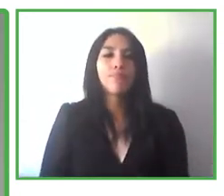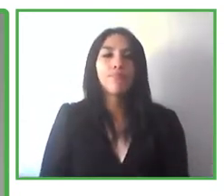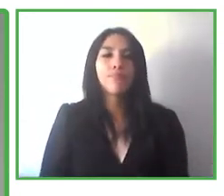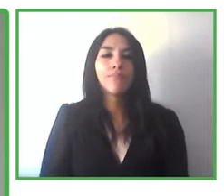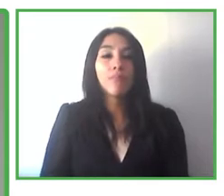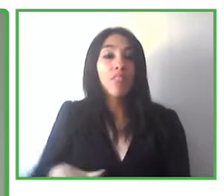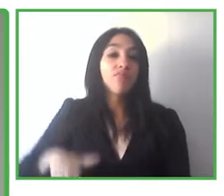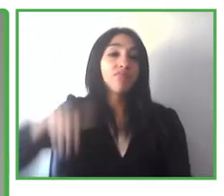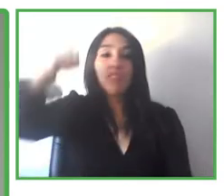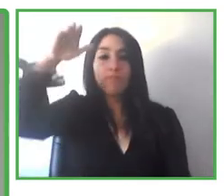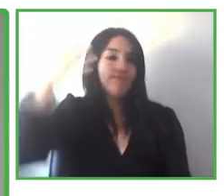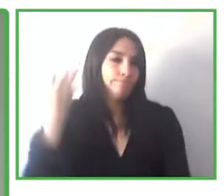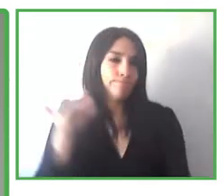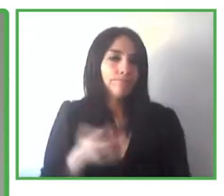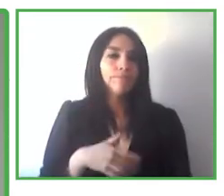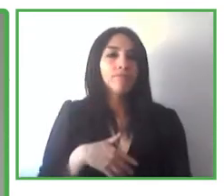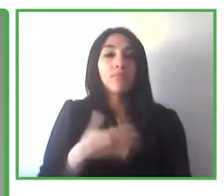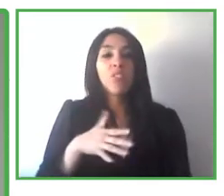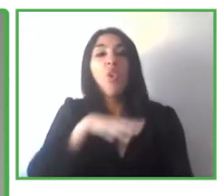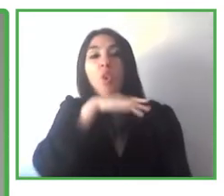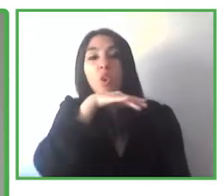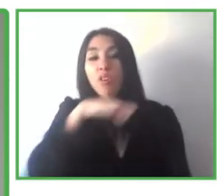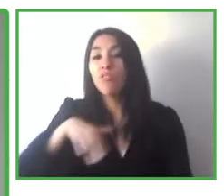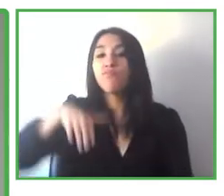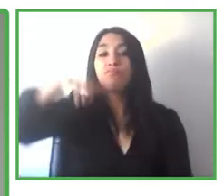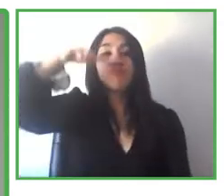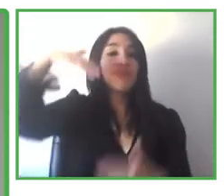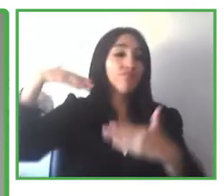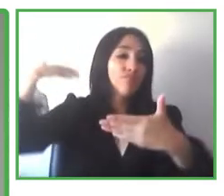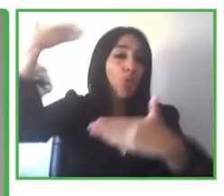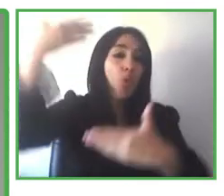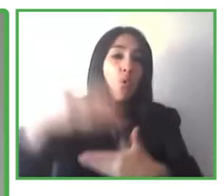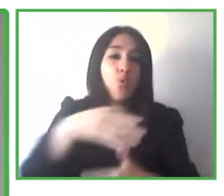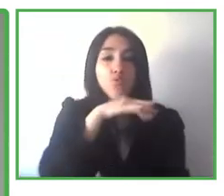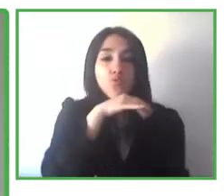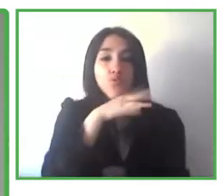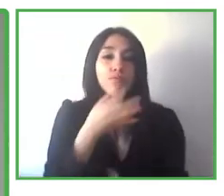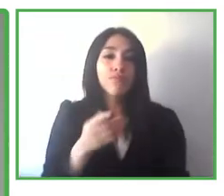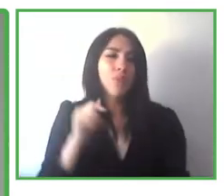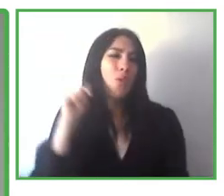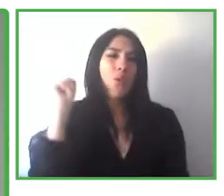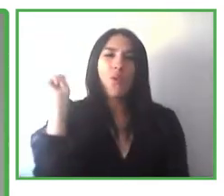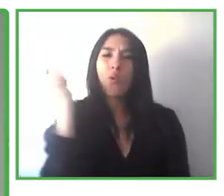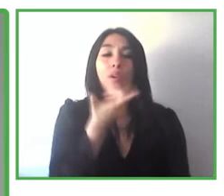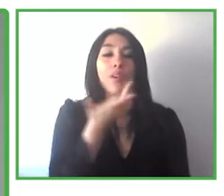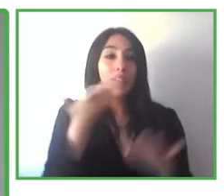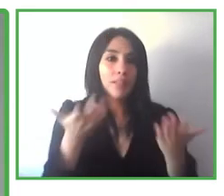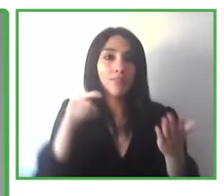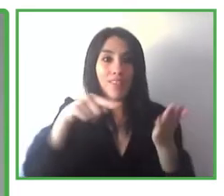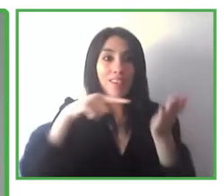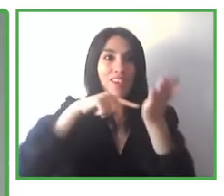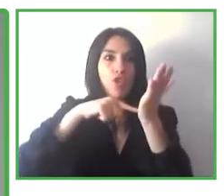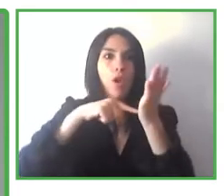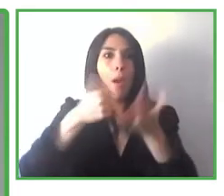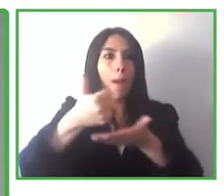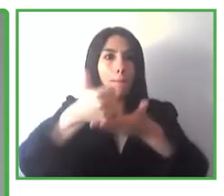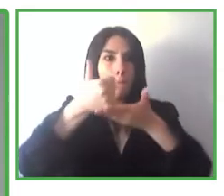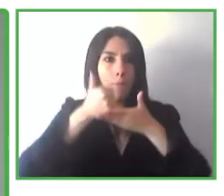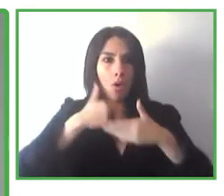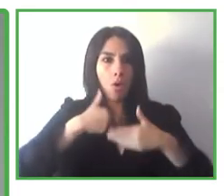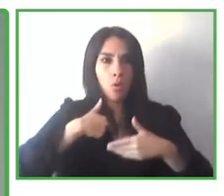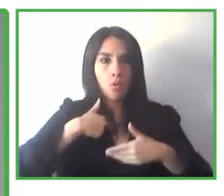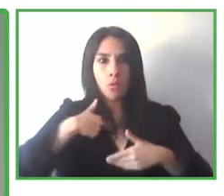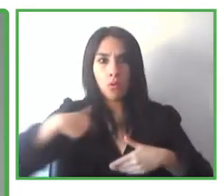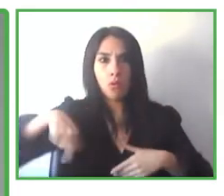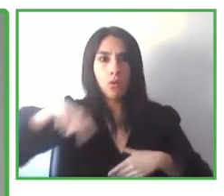of us throughout our lives, right? God willing. And all the technologies offer us the promise